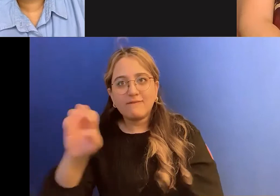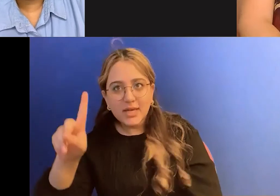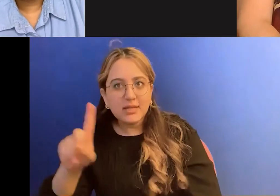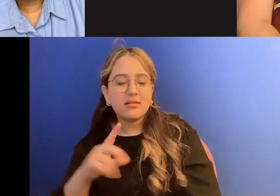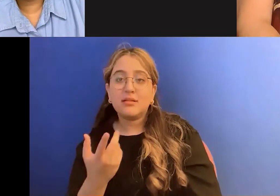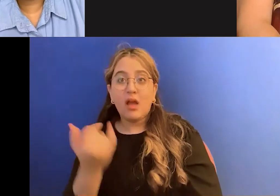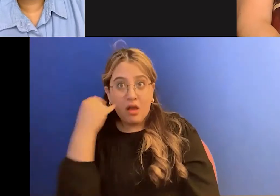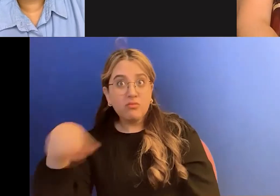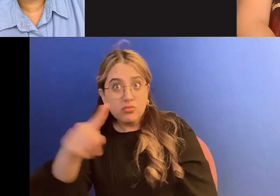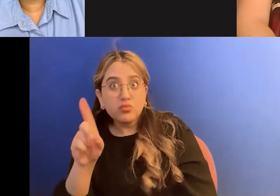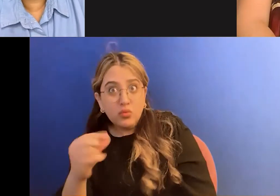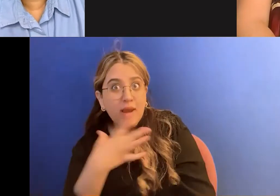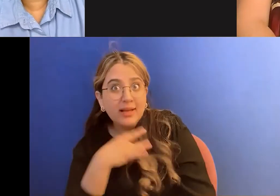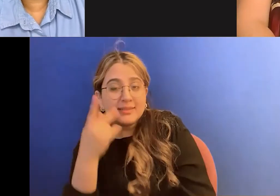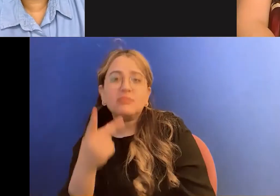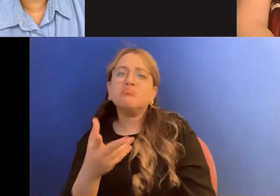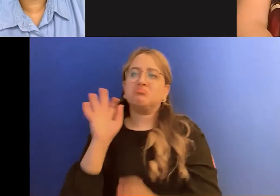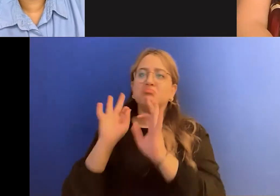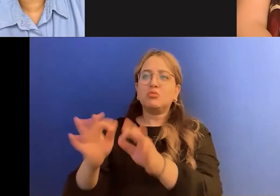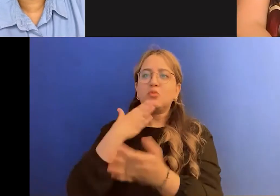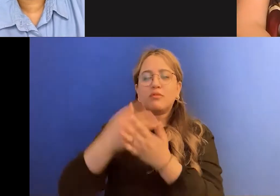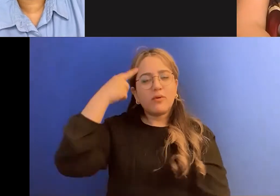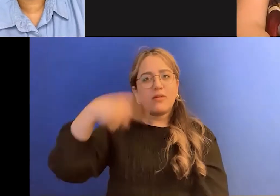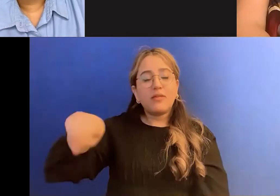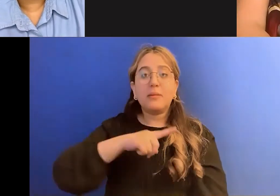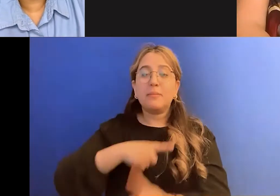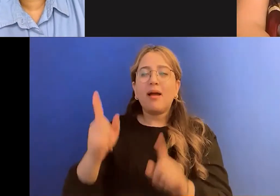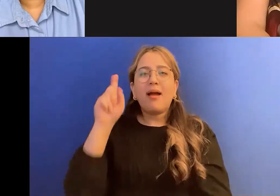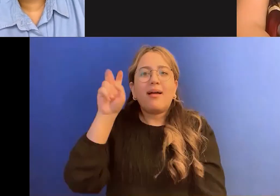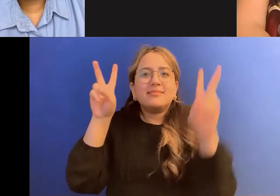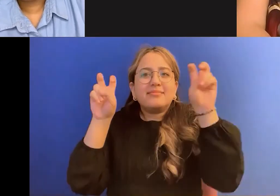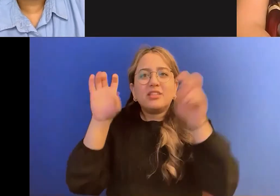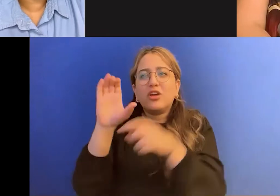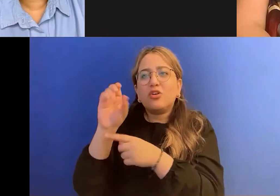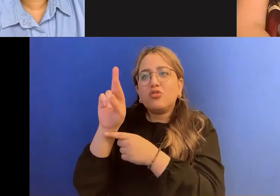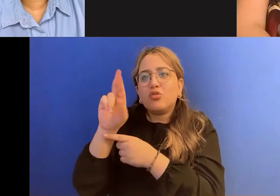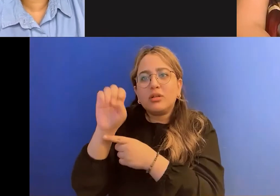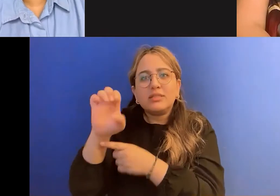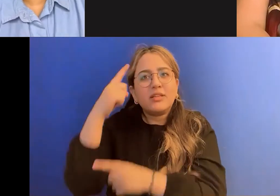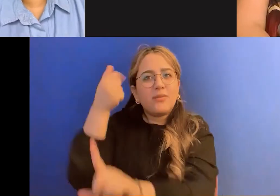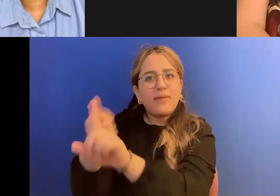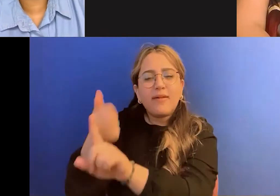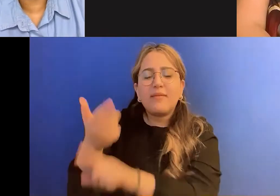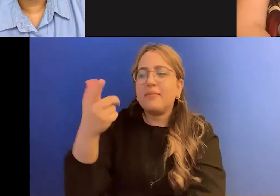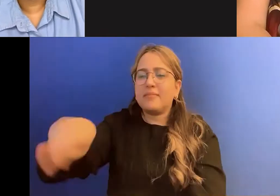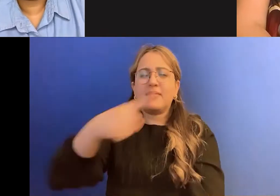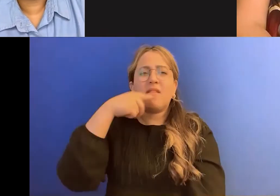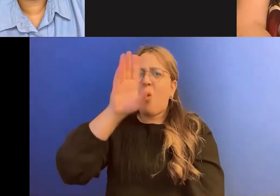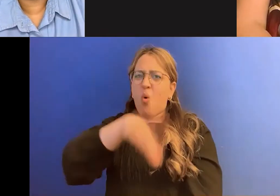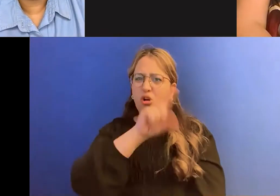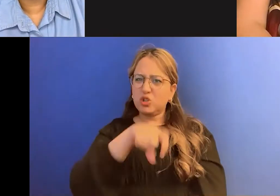the time it just, you know, occurs to them as like, you know, something that should not be promoted, something that should not be,